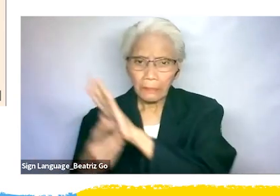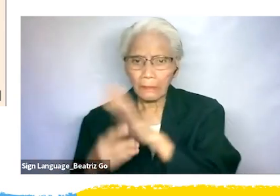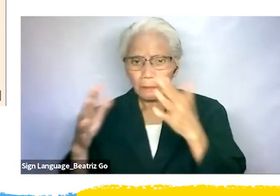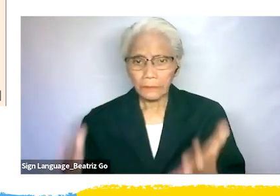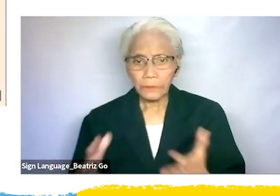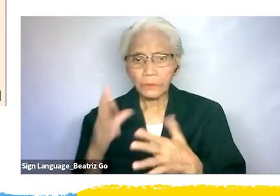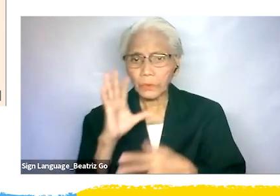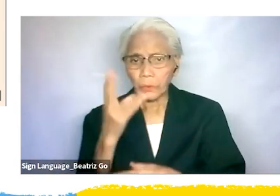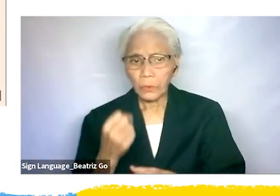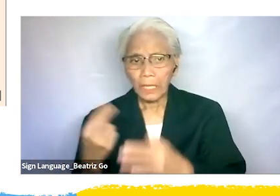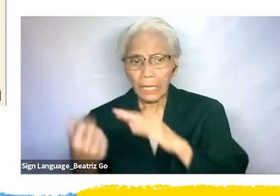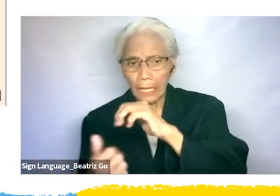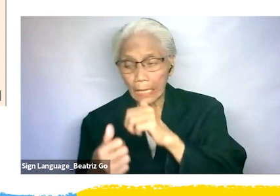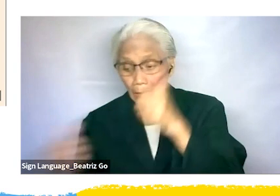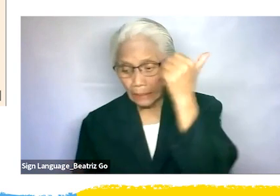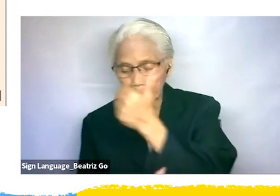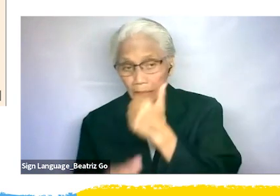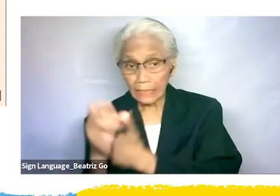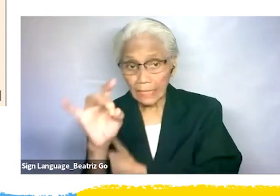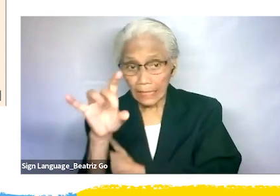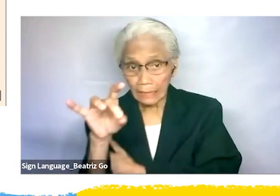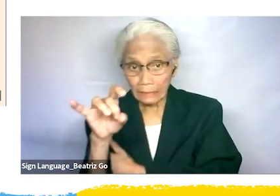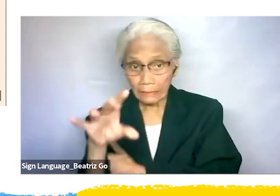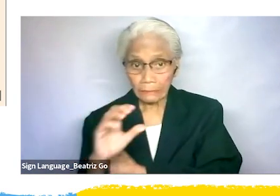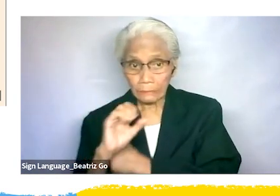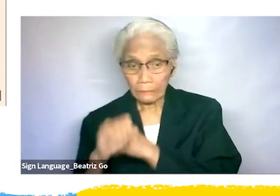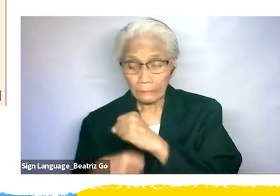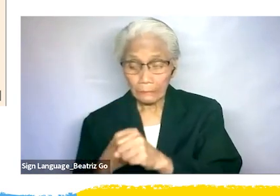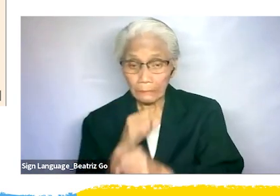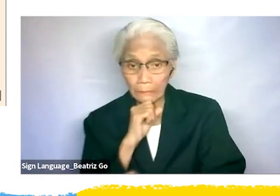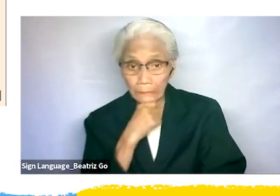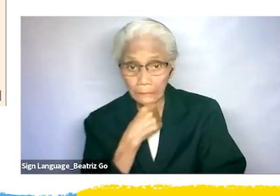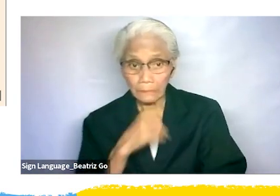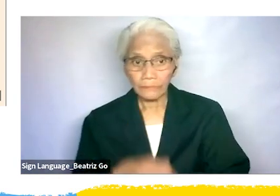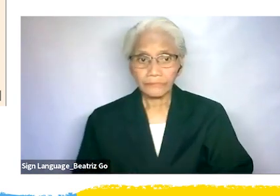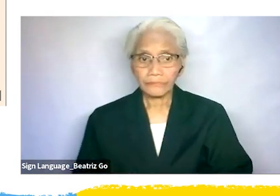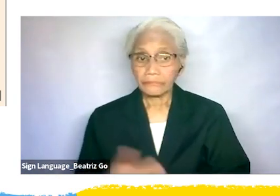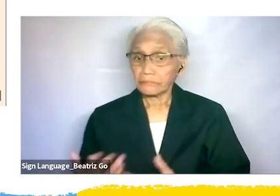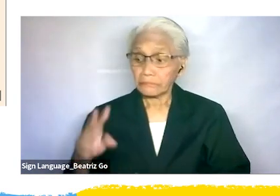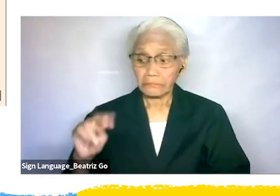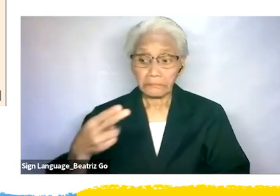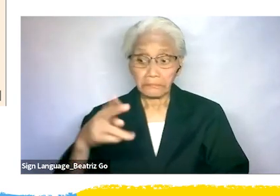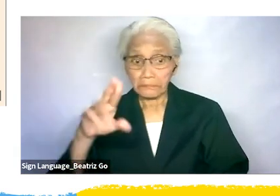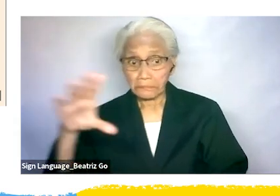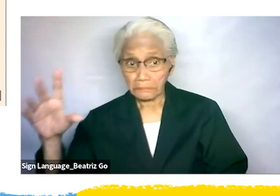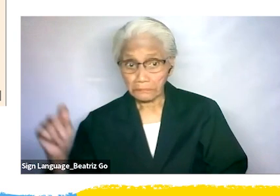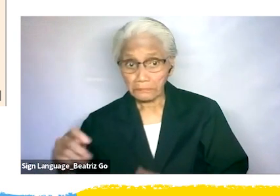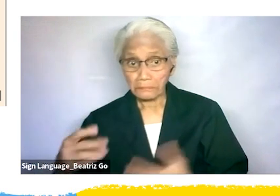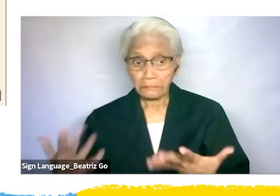age of 18 have been arrested and charged. The NHRCT has closely monitored